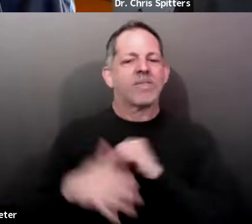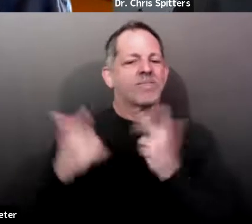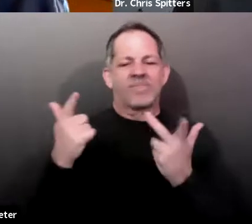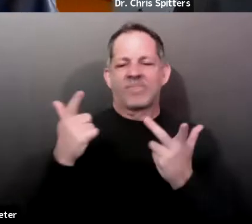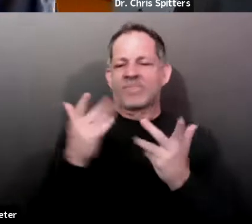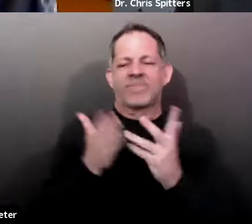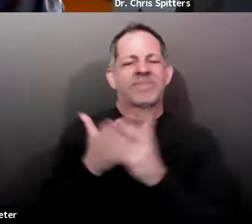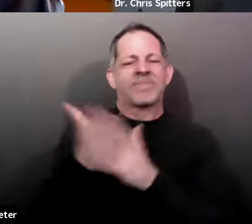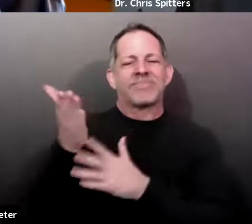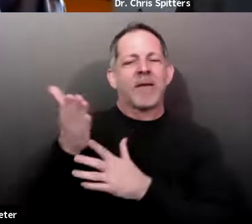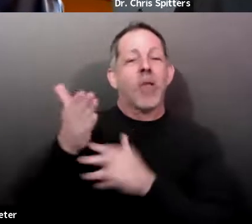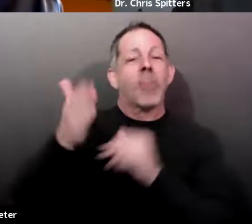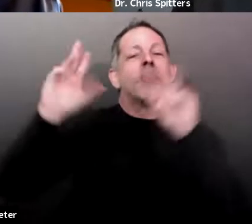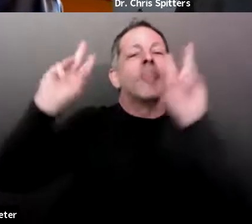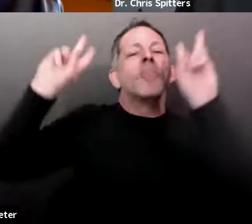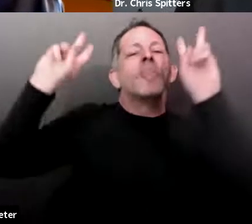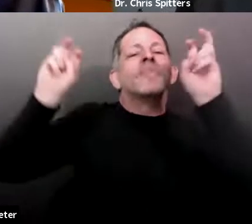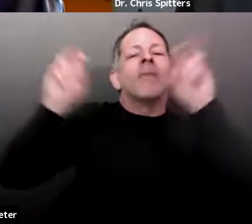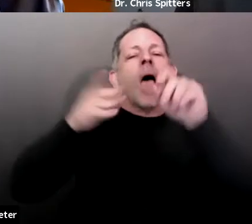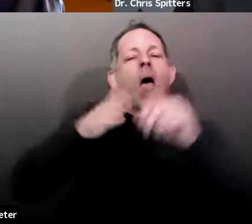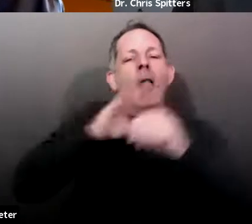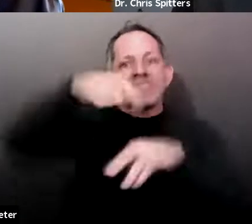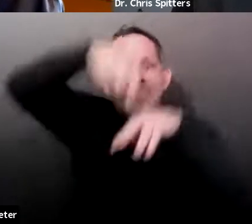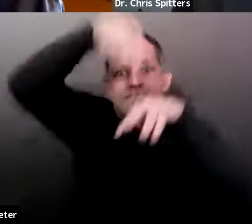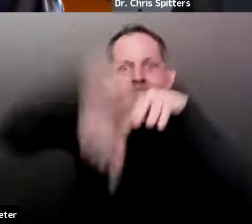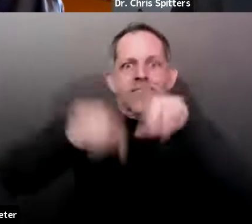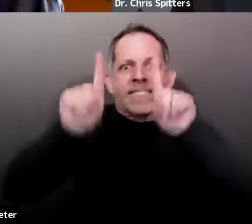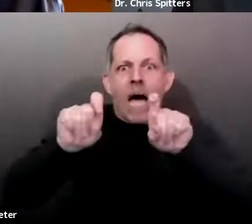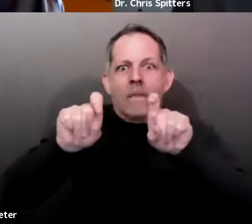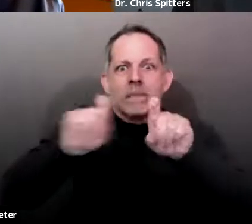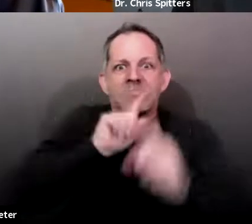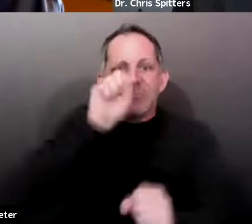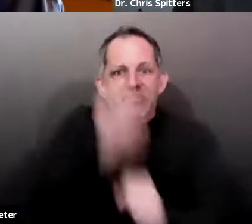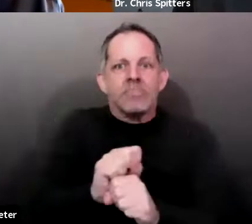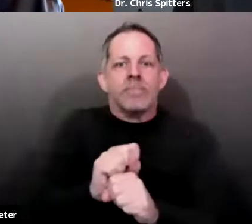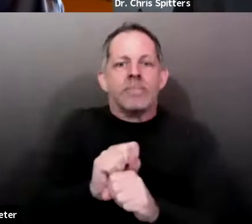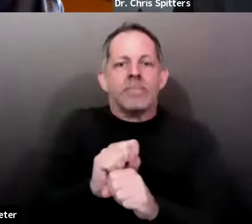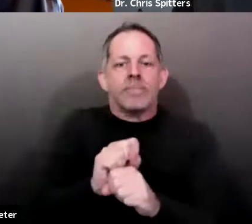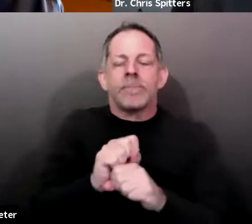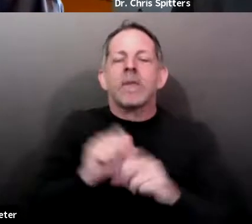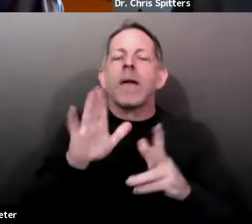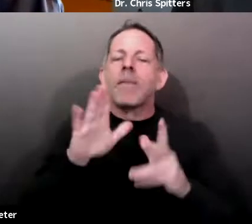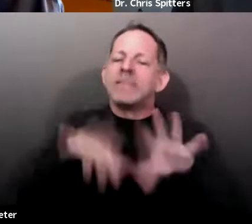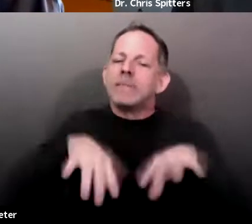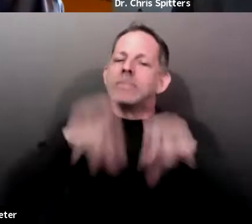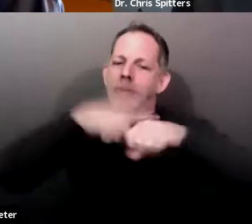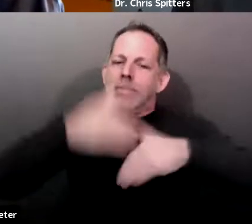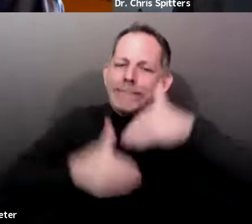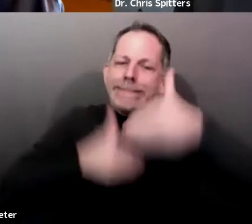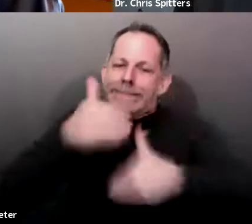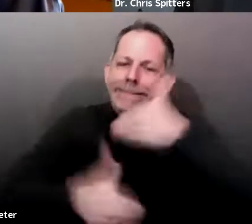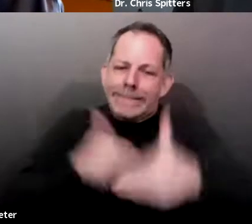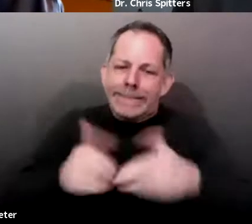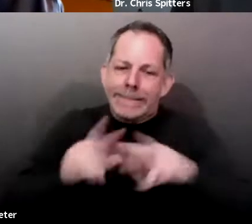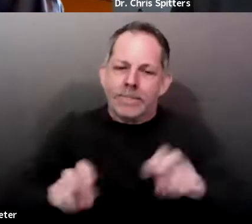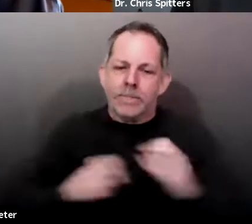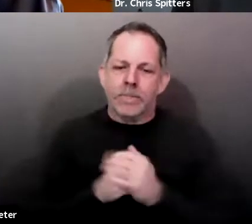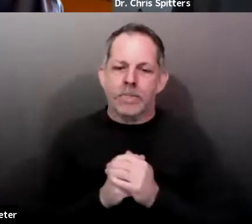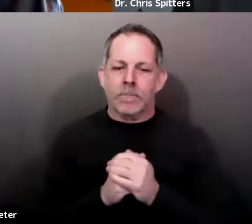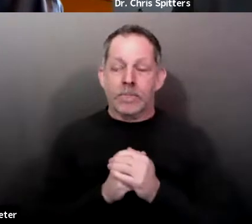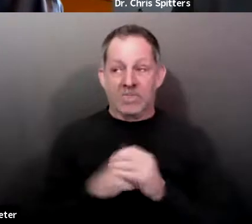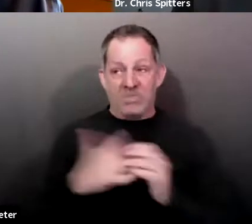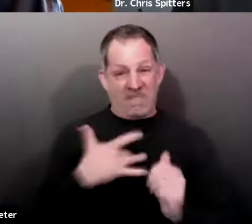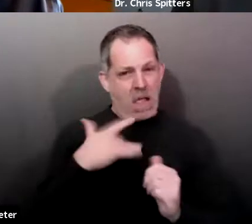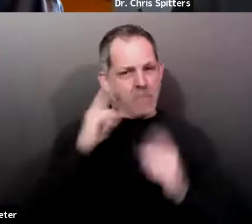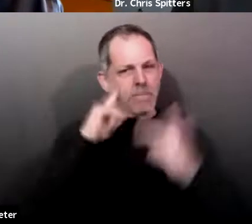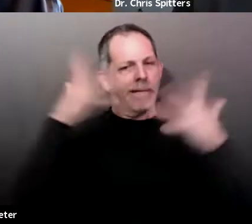know, if it's in King County, it's just a question of time until, if not already, it's here. So the key things with these